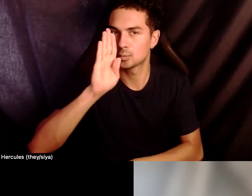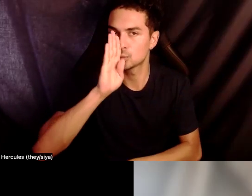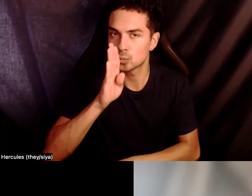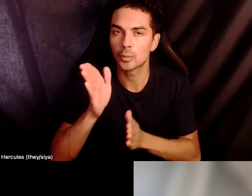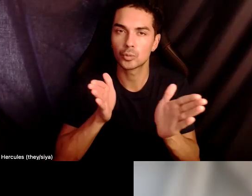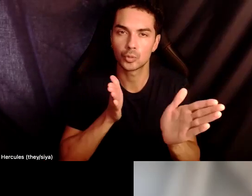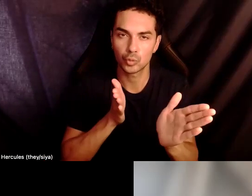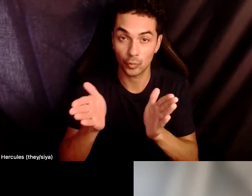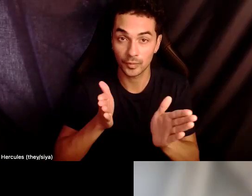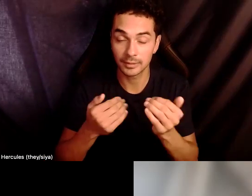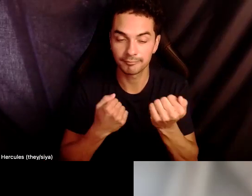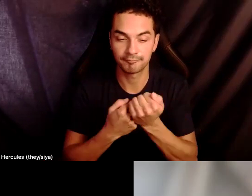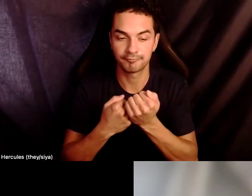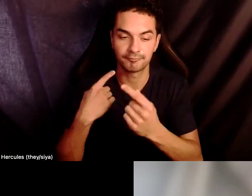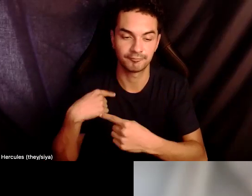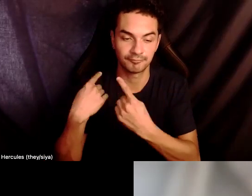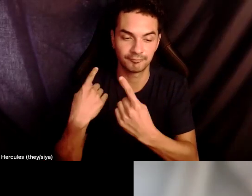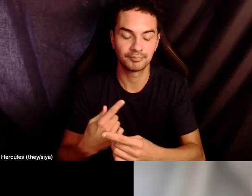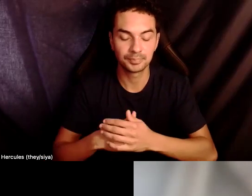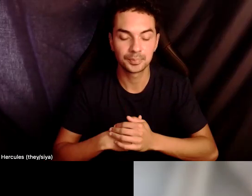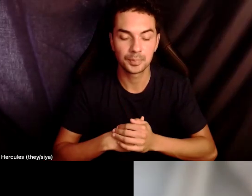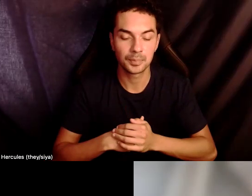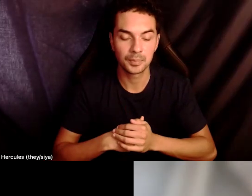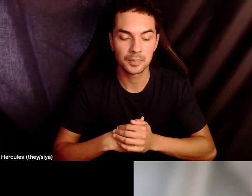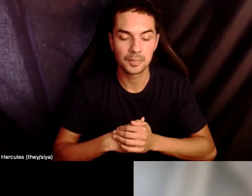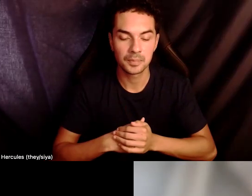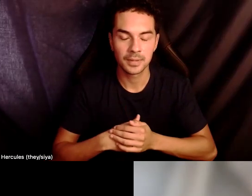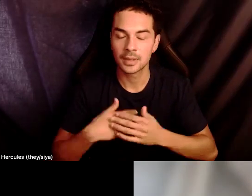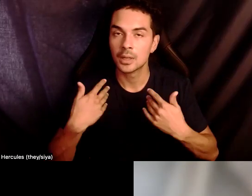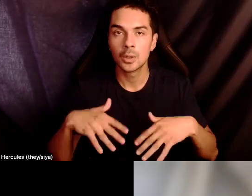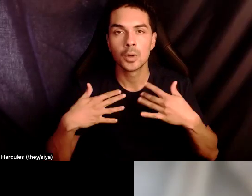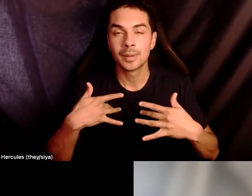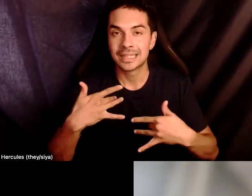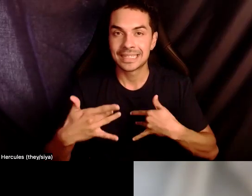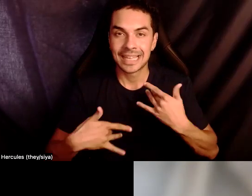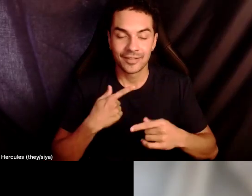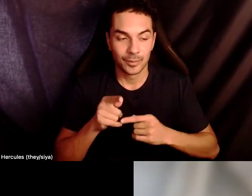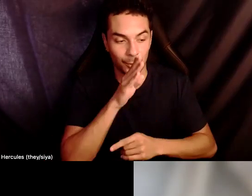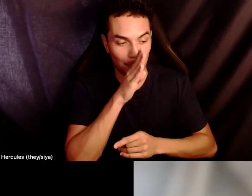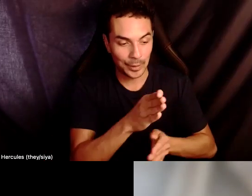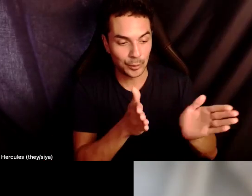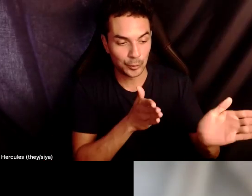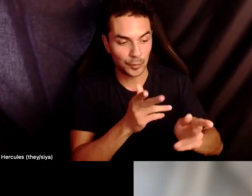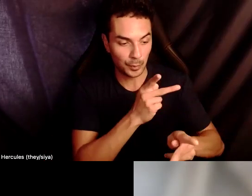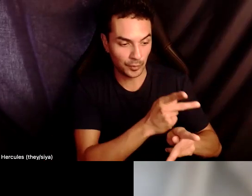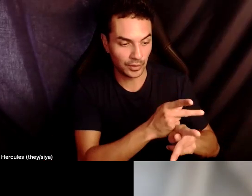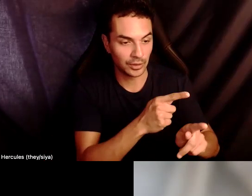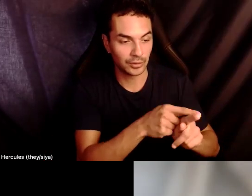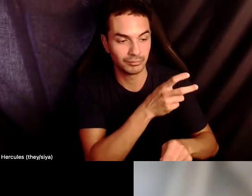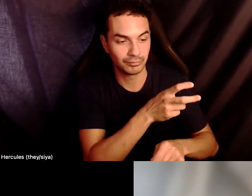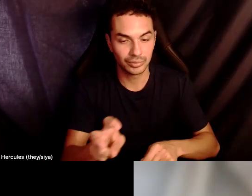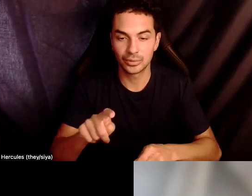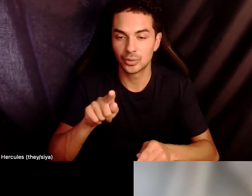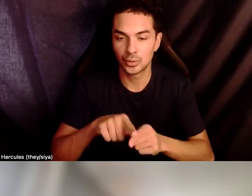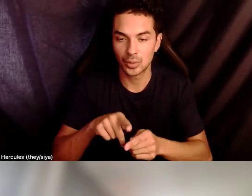I've been excited to make this transition from direct service to policy work,